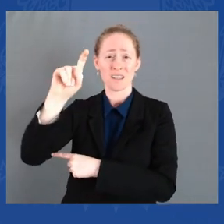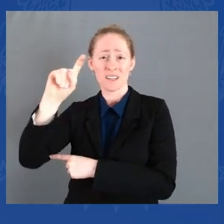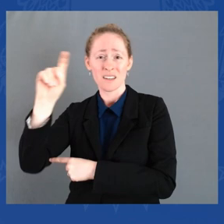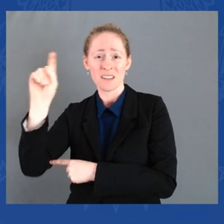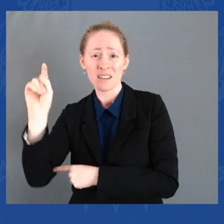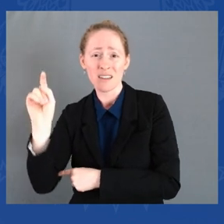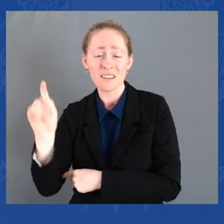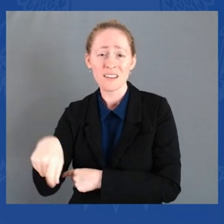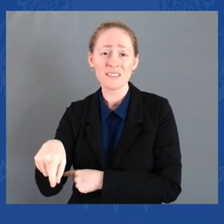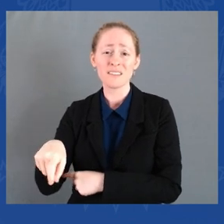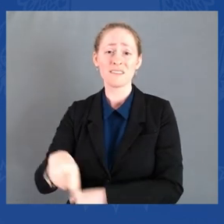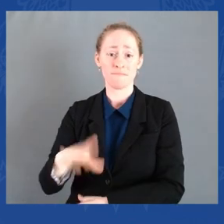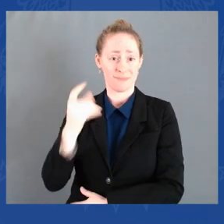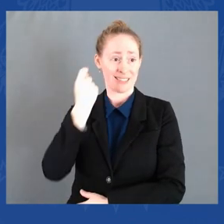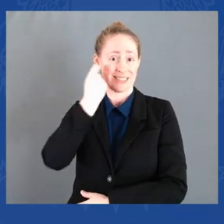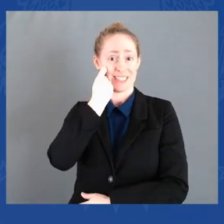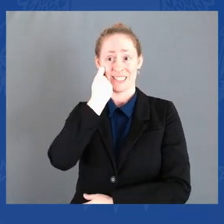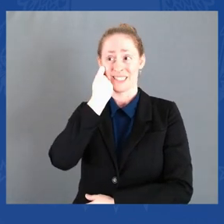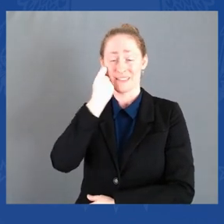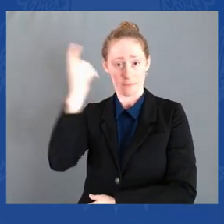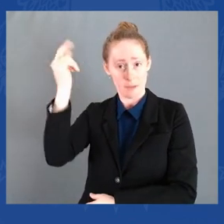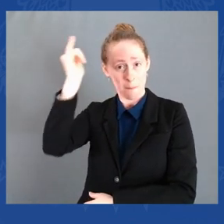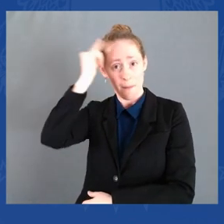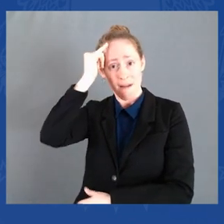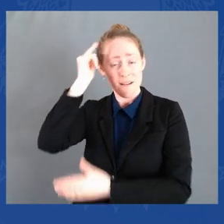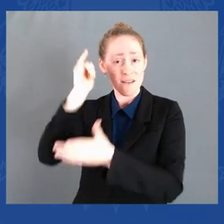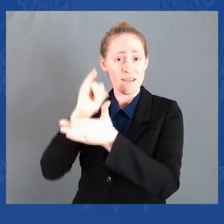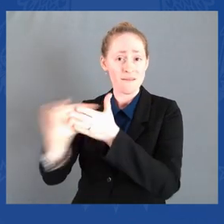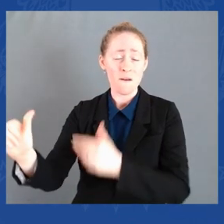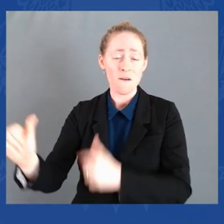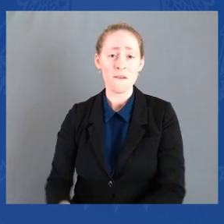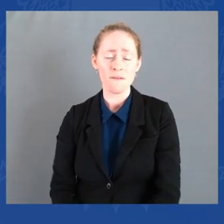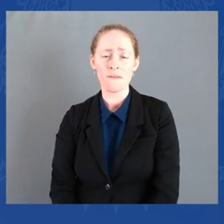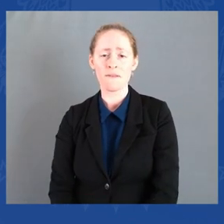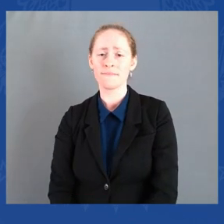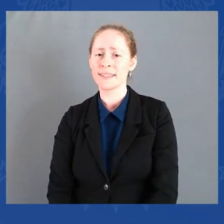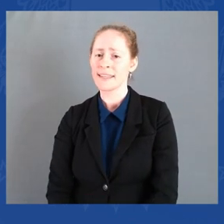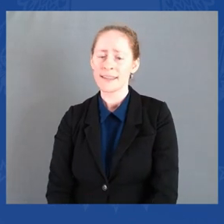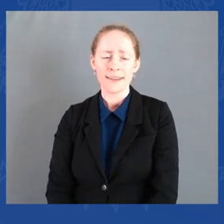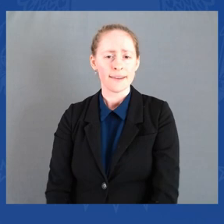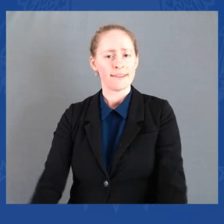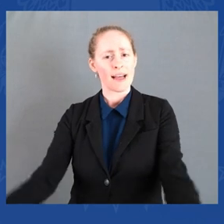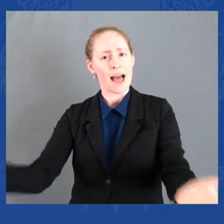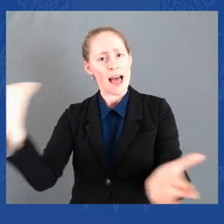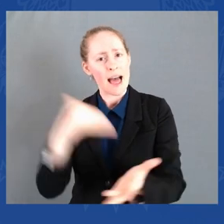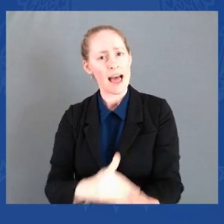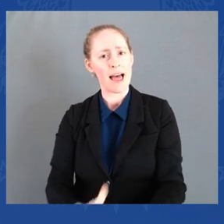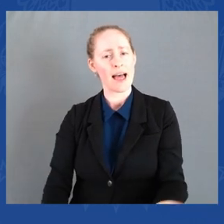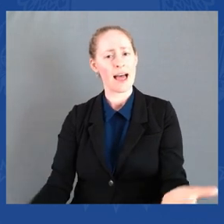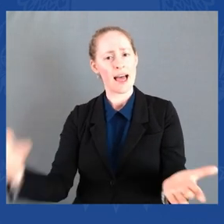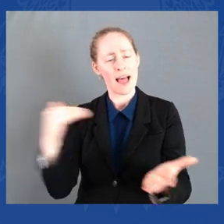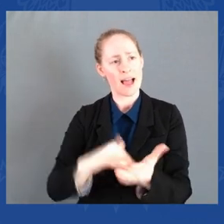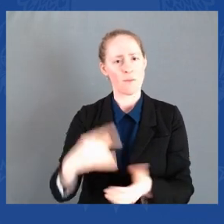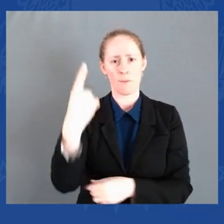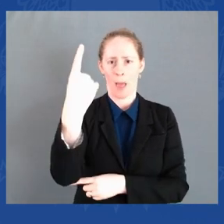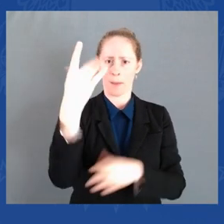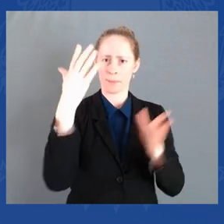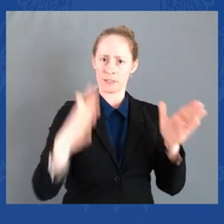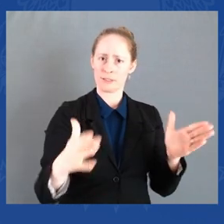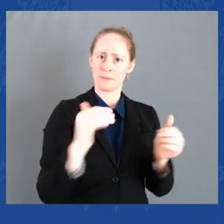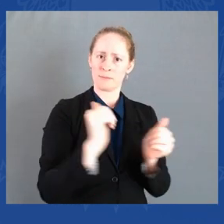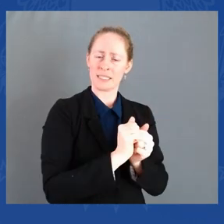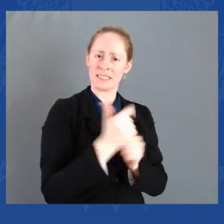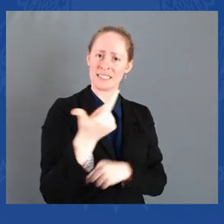Buffalo, New York, where another lone gunman with a hate-filled soul shot and killed black people at a grocery store